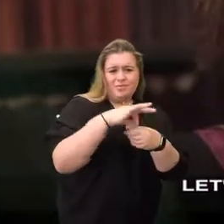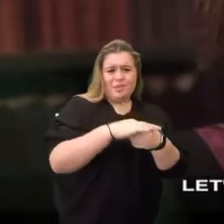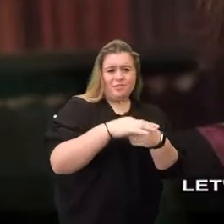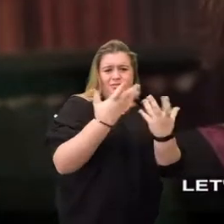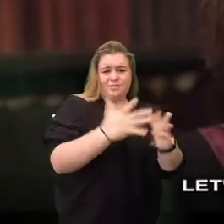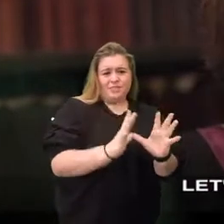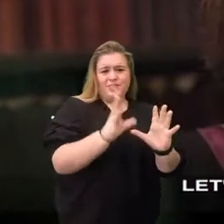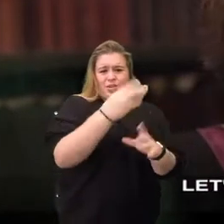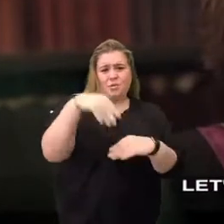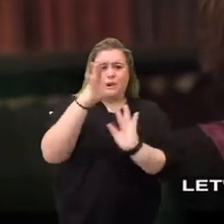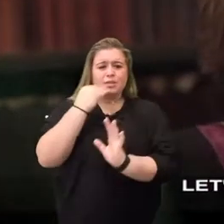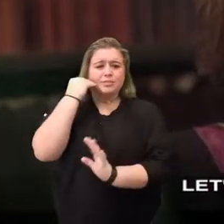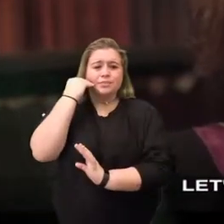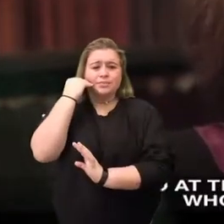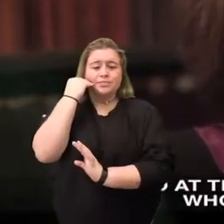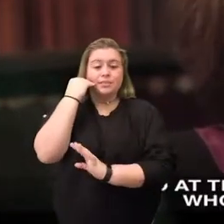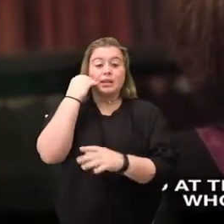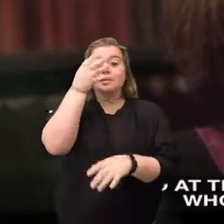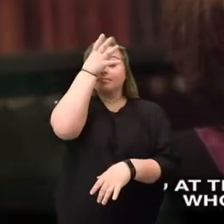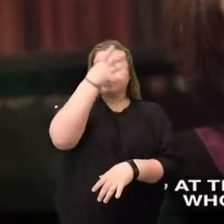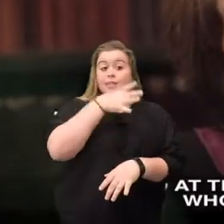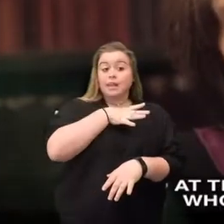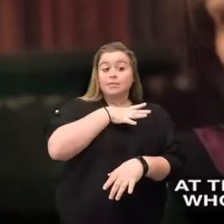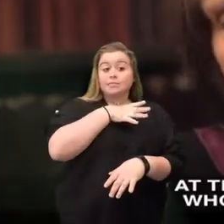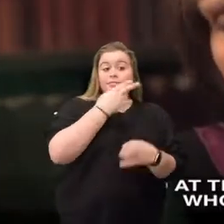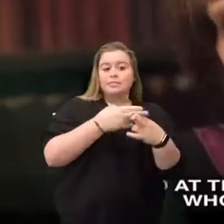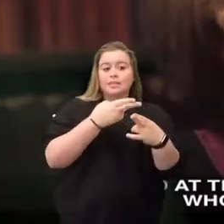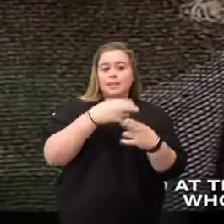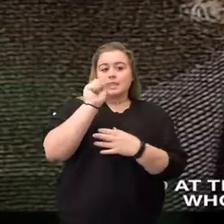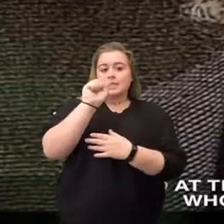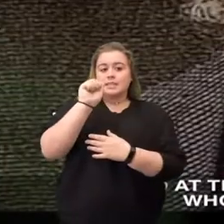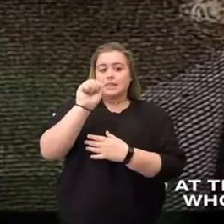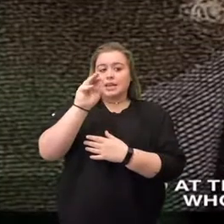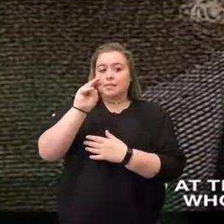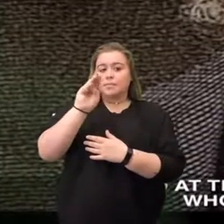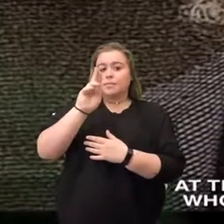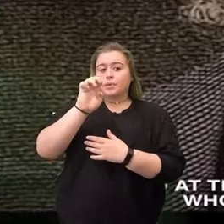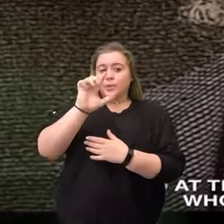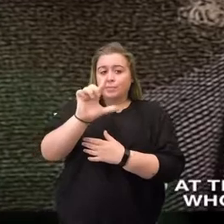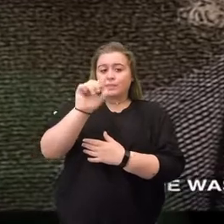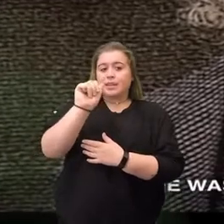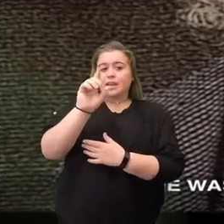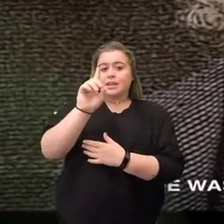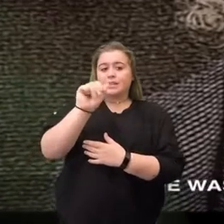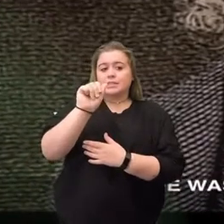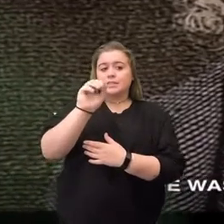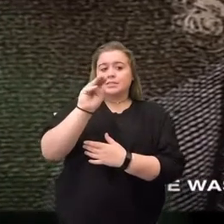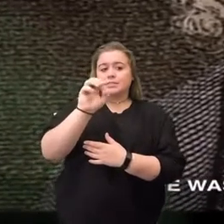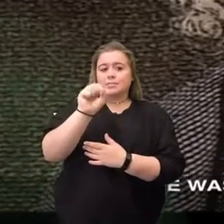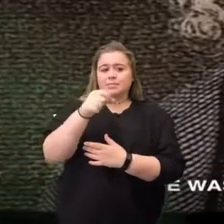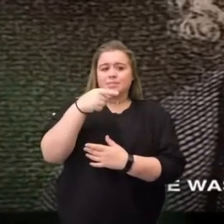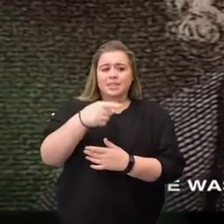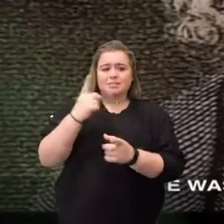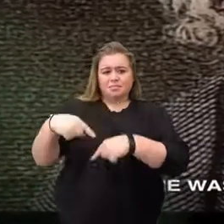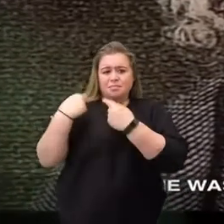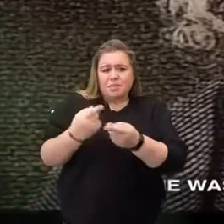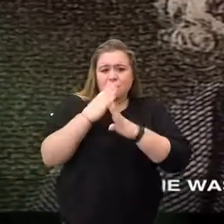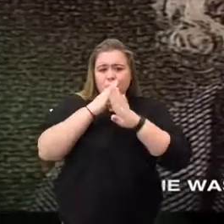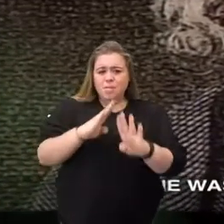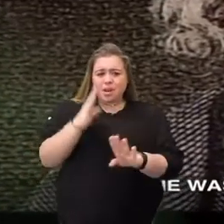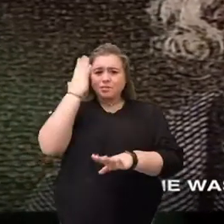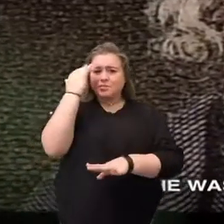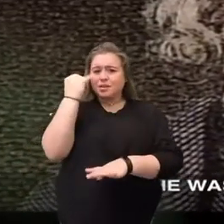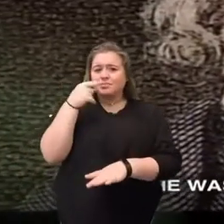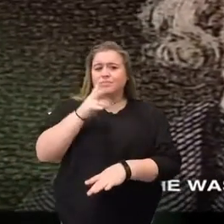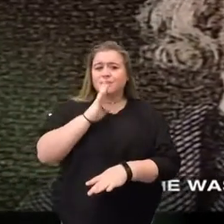Let's just vote it down and go home. And at that point, Samuel Adams, who had been very quiet, he was not a